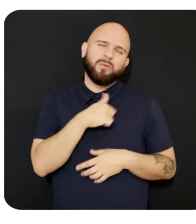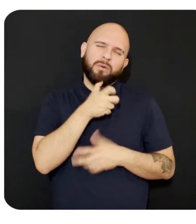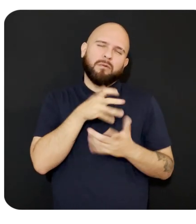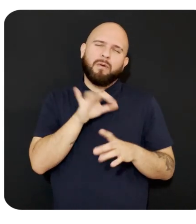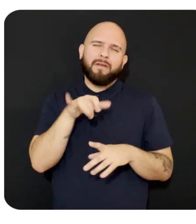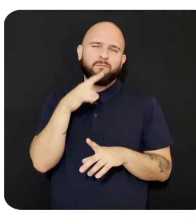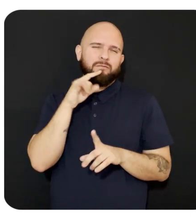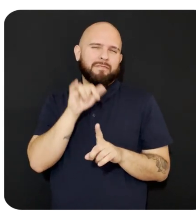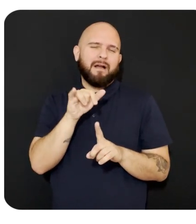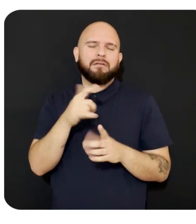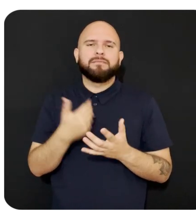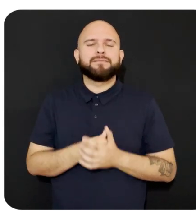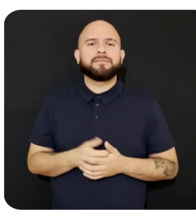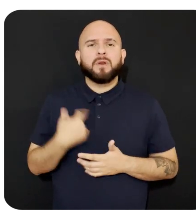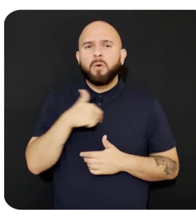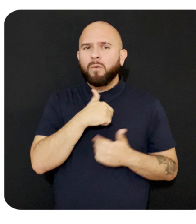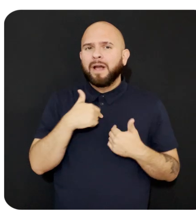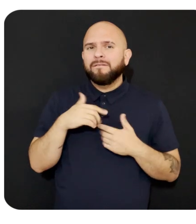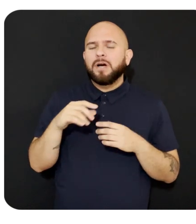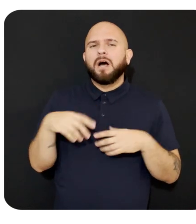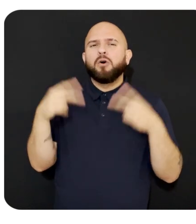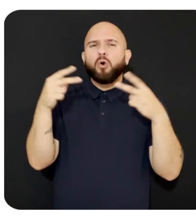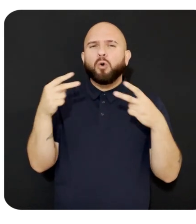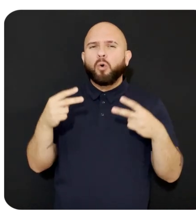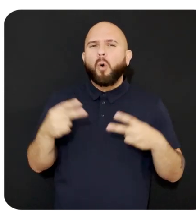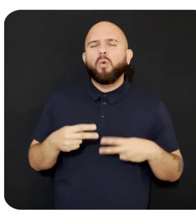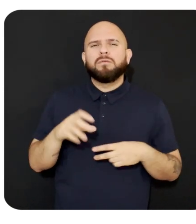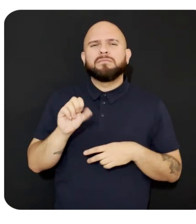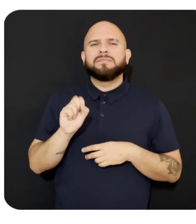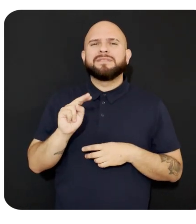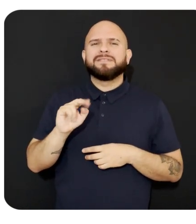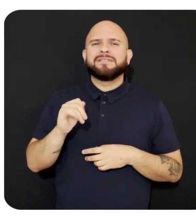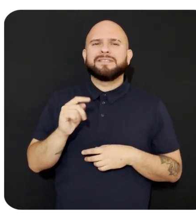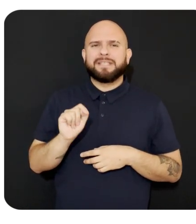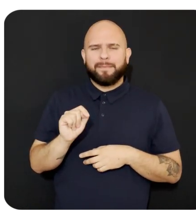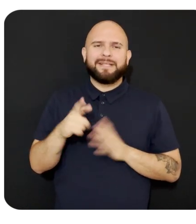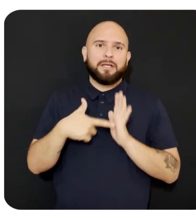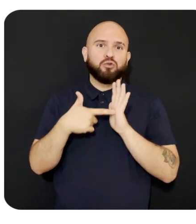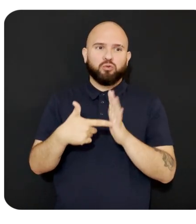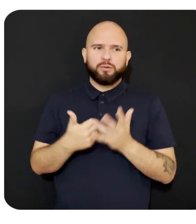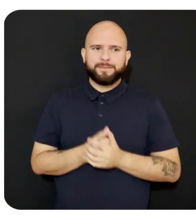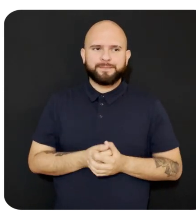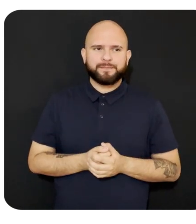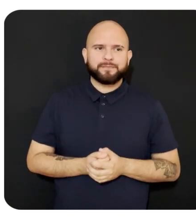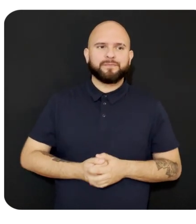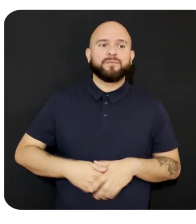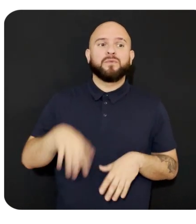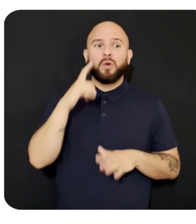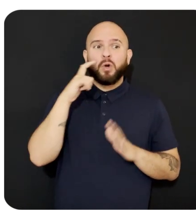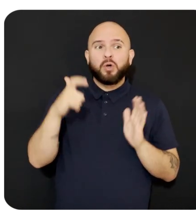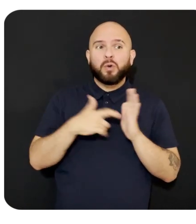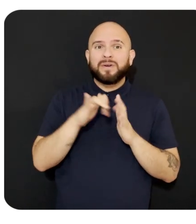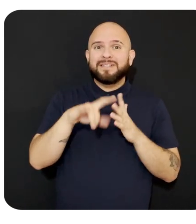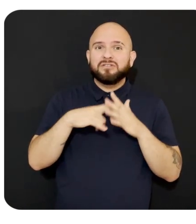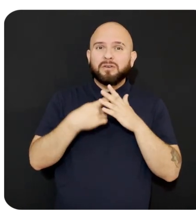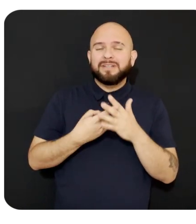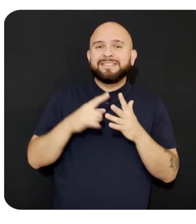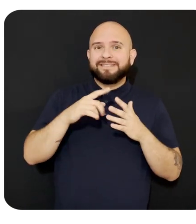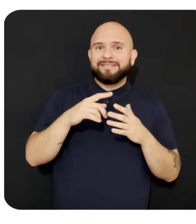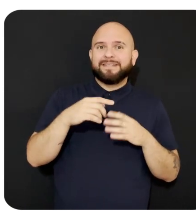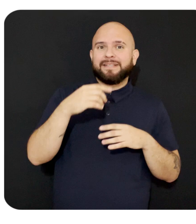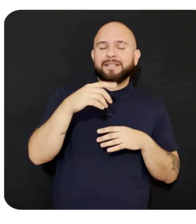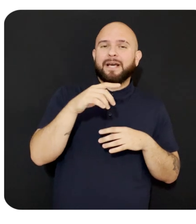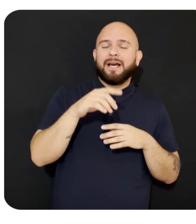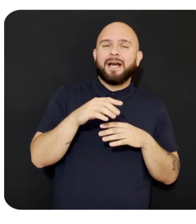There's a code snippet on the slide showing the implementation. Note the serialized fields at the start of the mono behavior. They